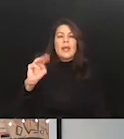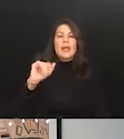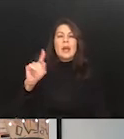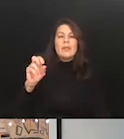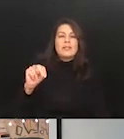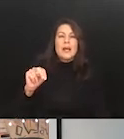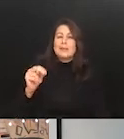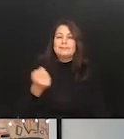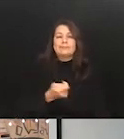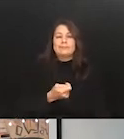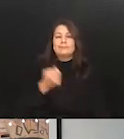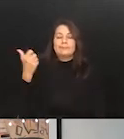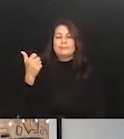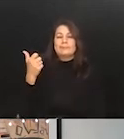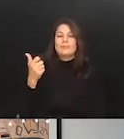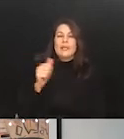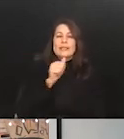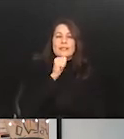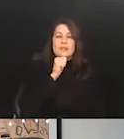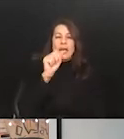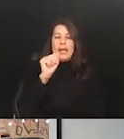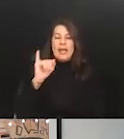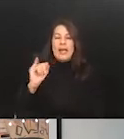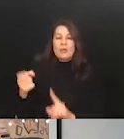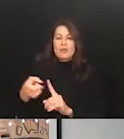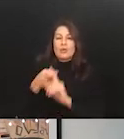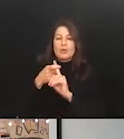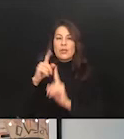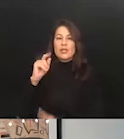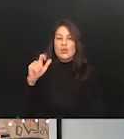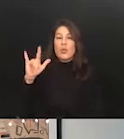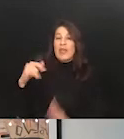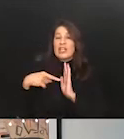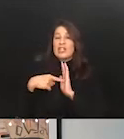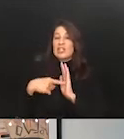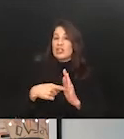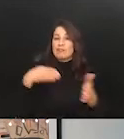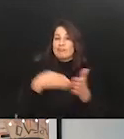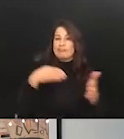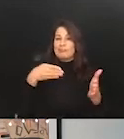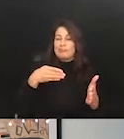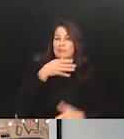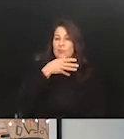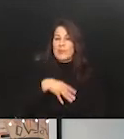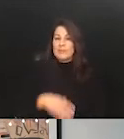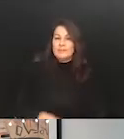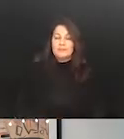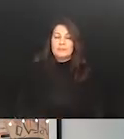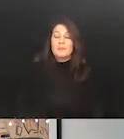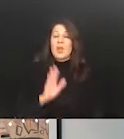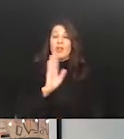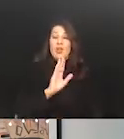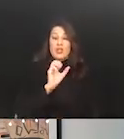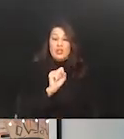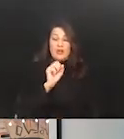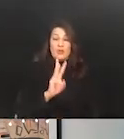tool that showed bias against women. I mean, that got big headlines because basically their software that they were using ranked